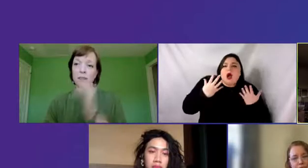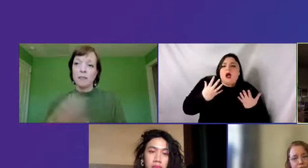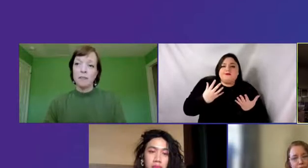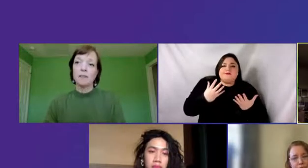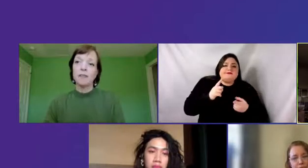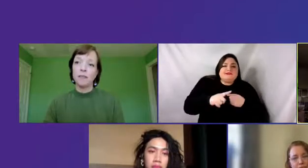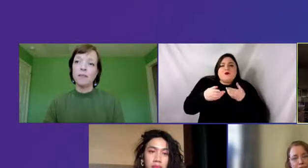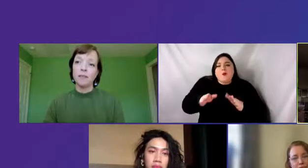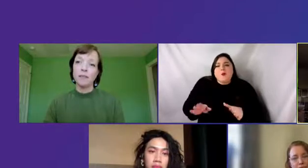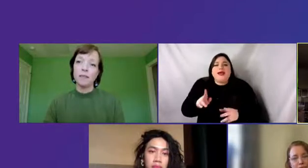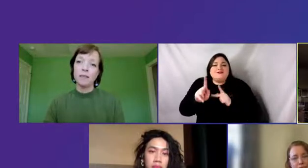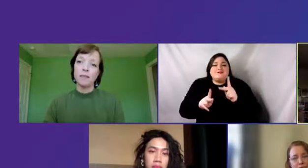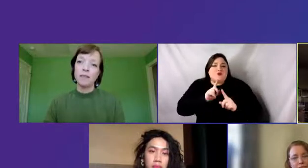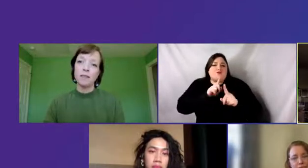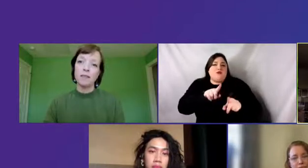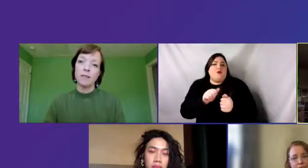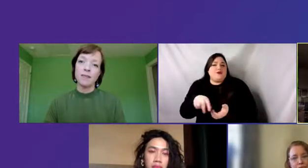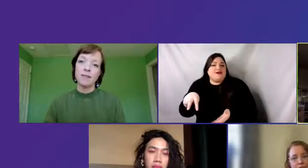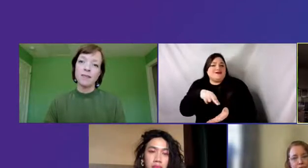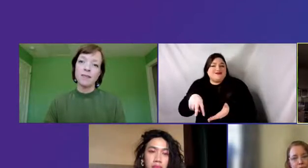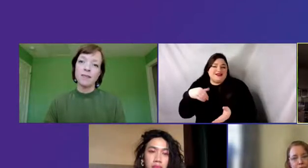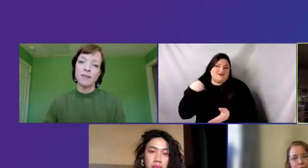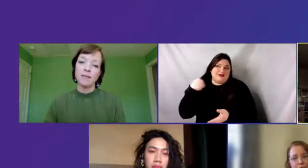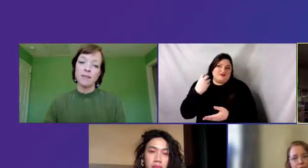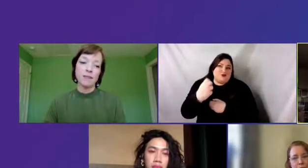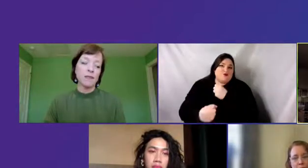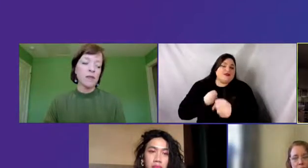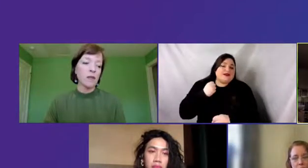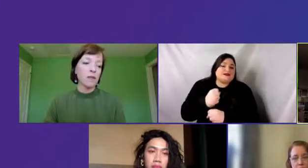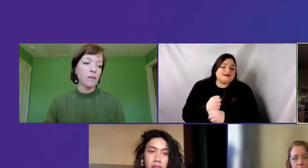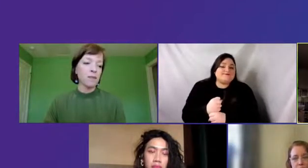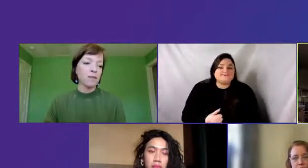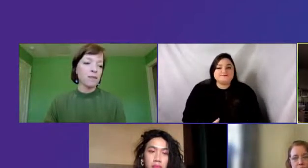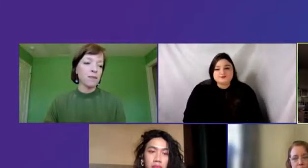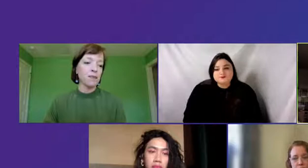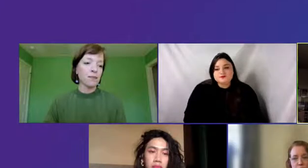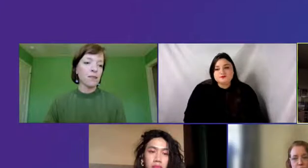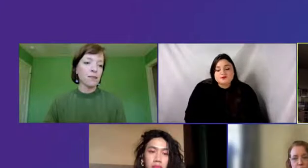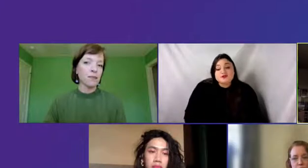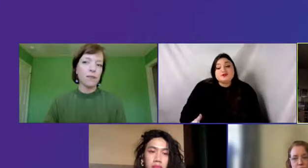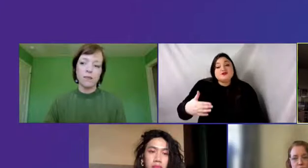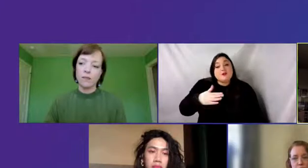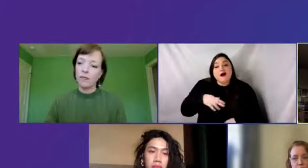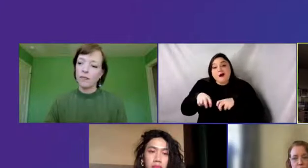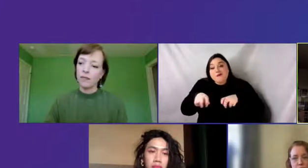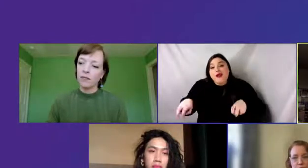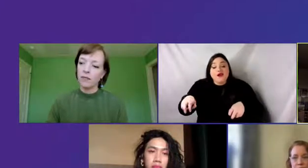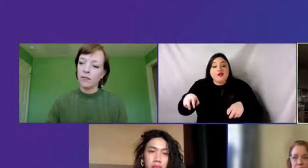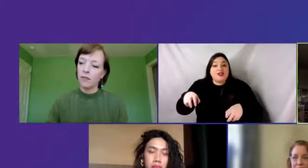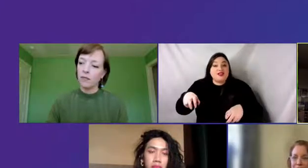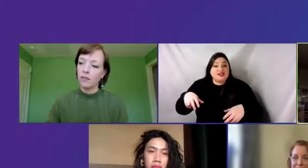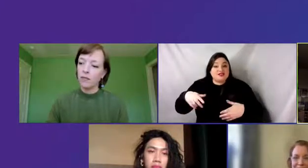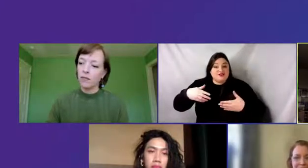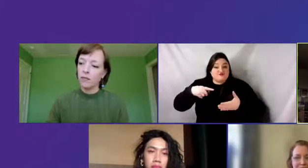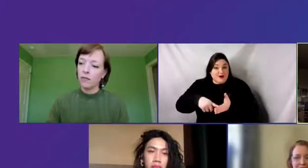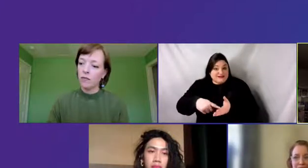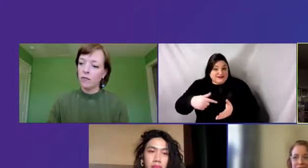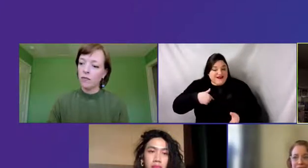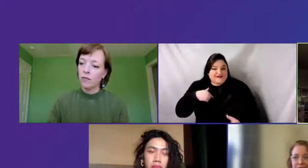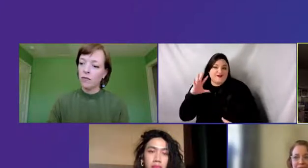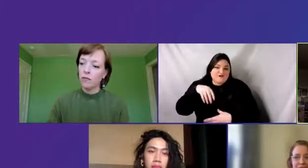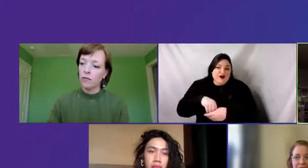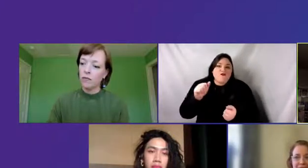years. So I come to this panel as one who has danced with Olatunji, African Dance,